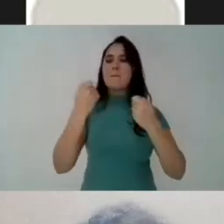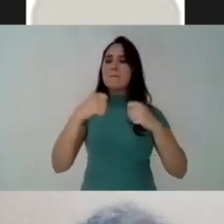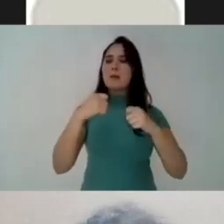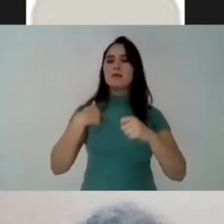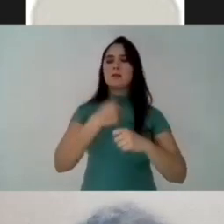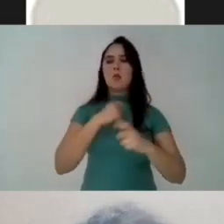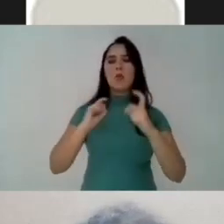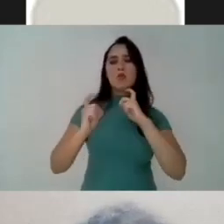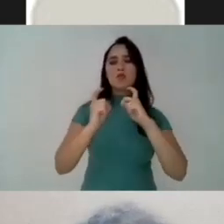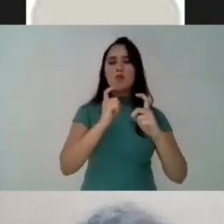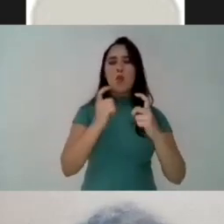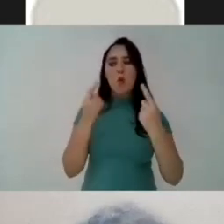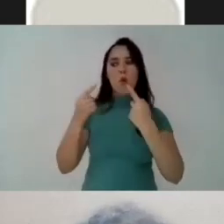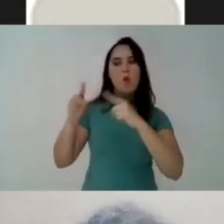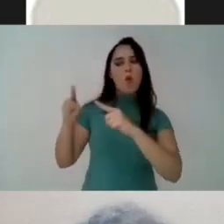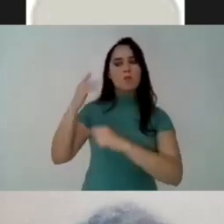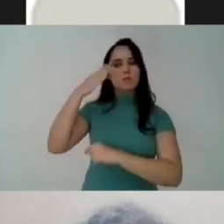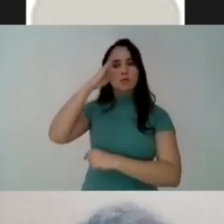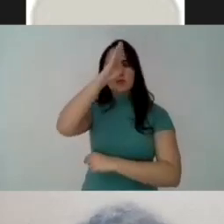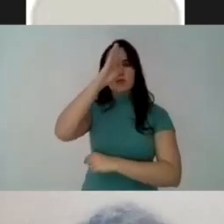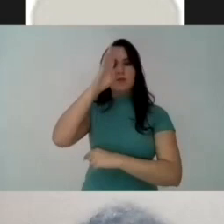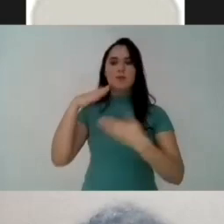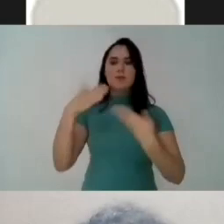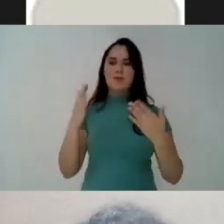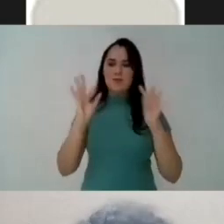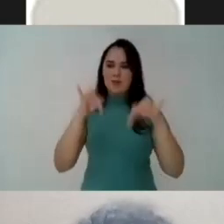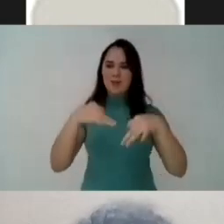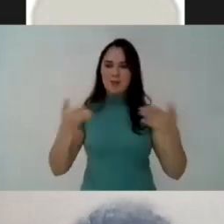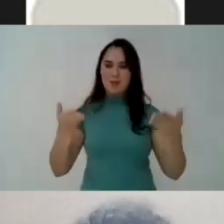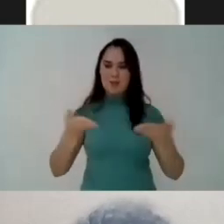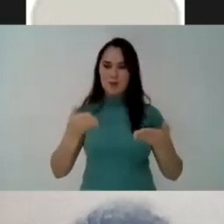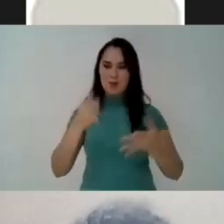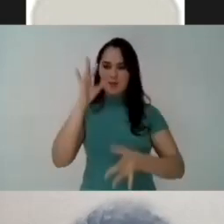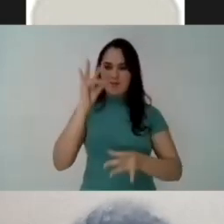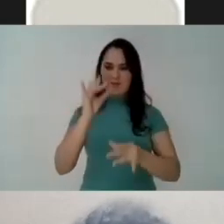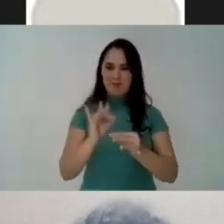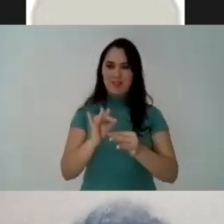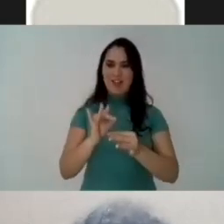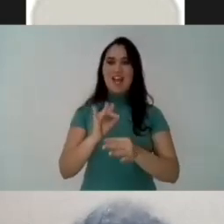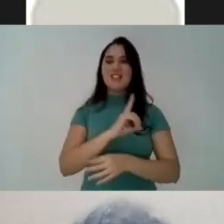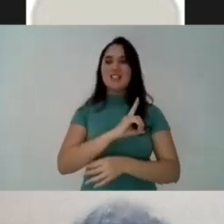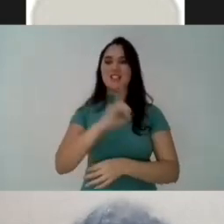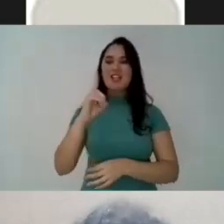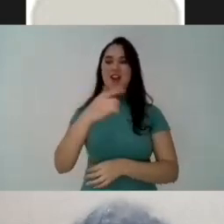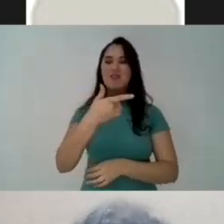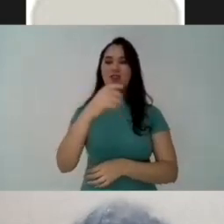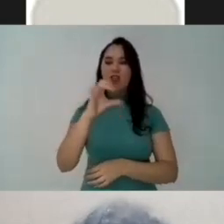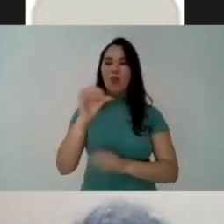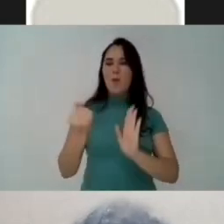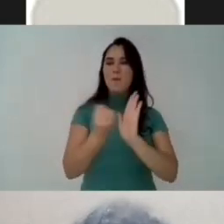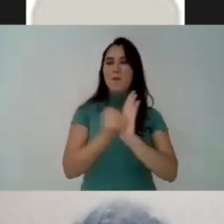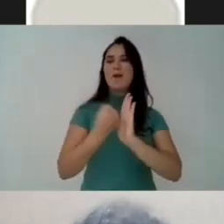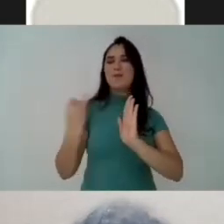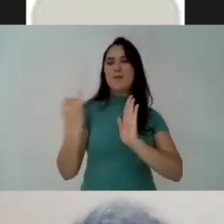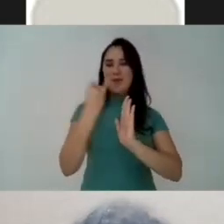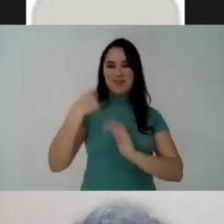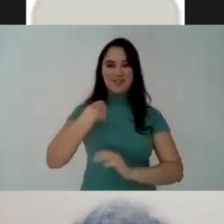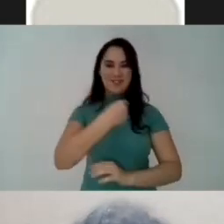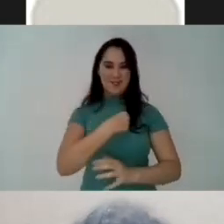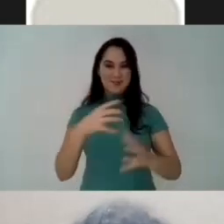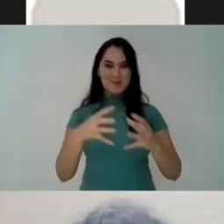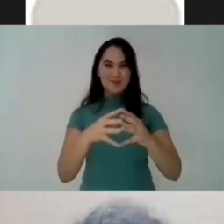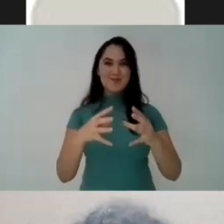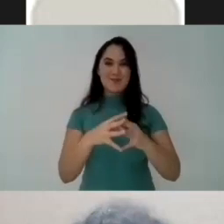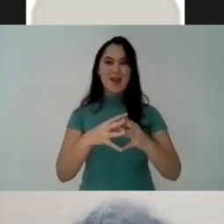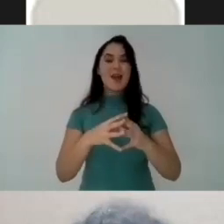see that these countries have several student